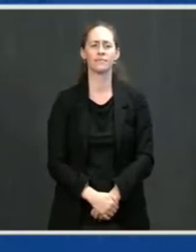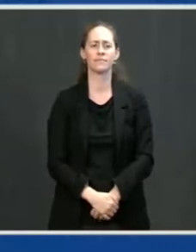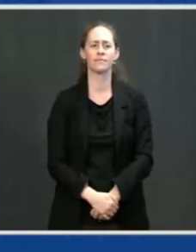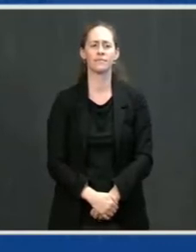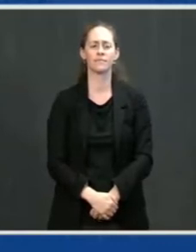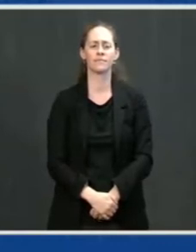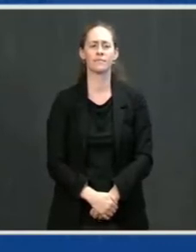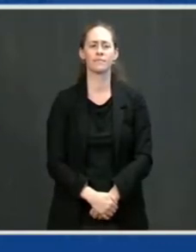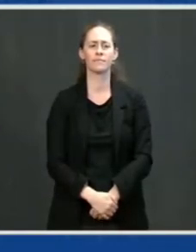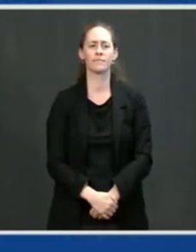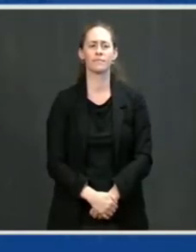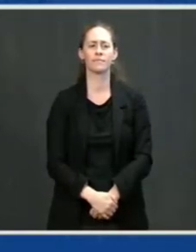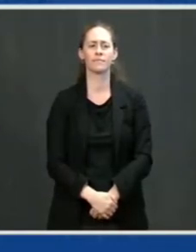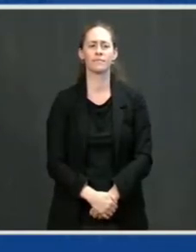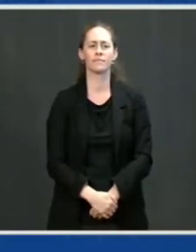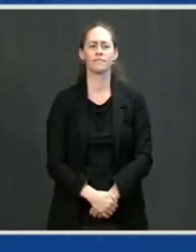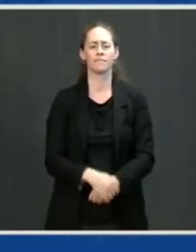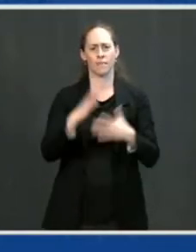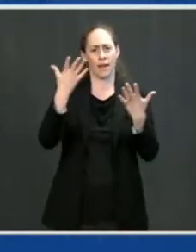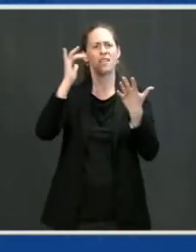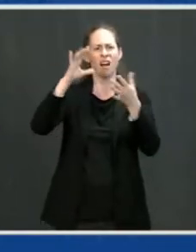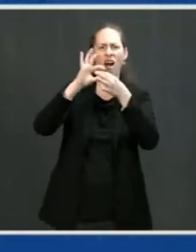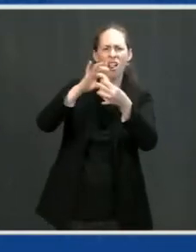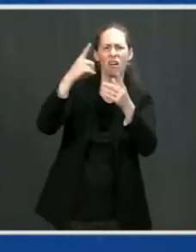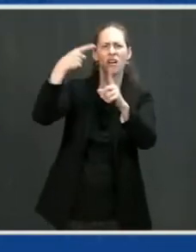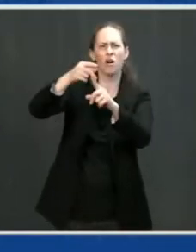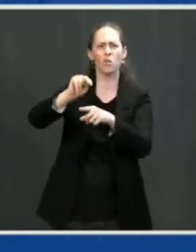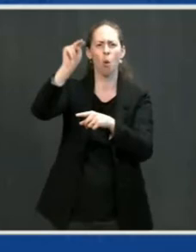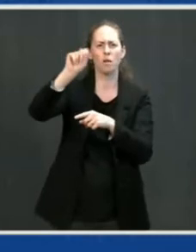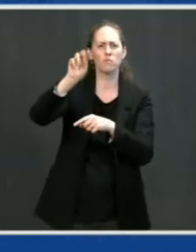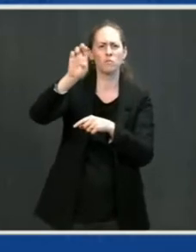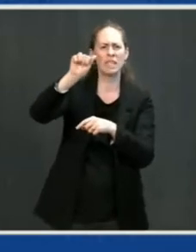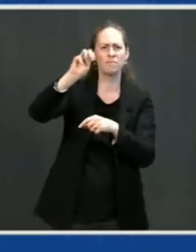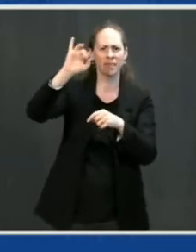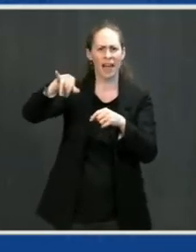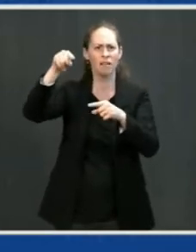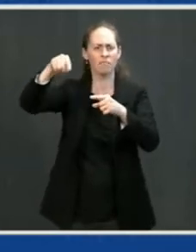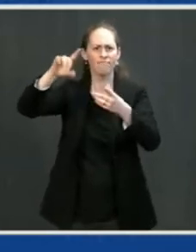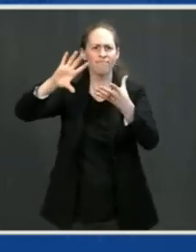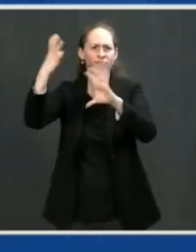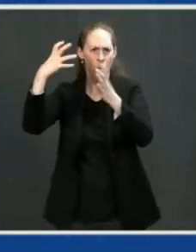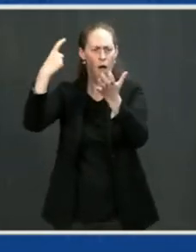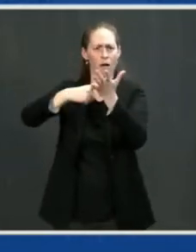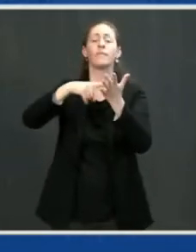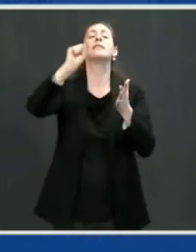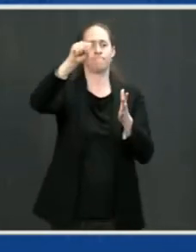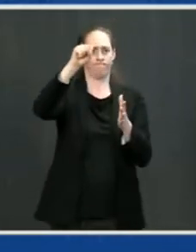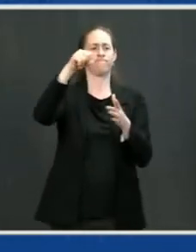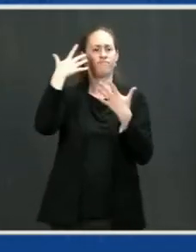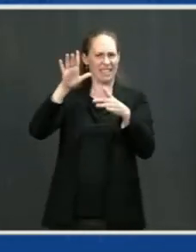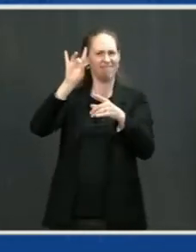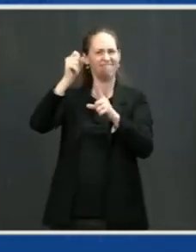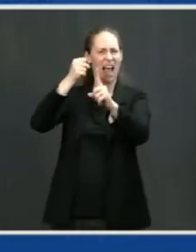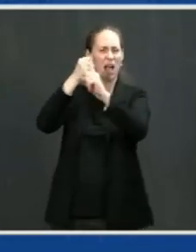is a complicated issue affecting our allies in Europe. I've been opposed to North